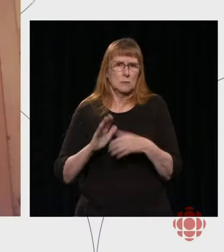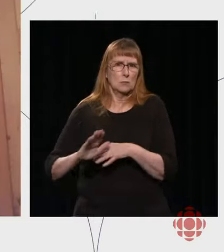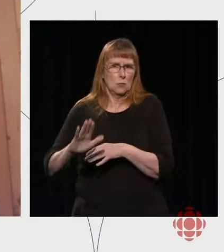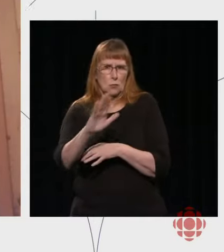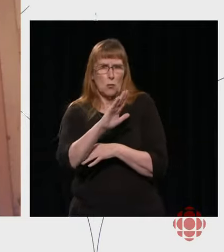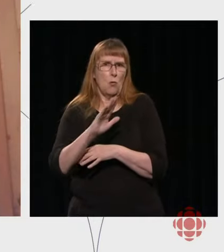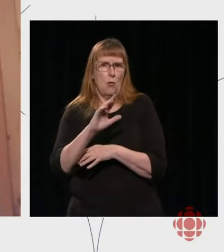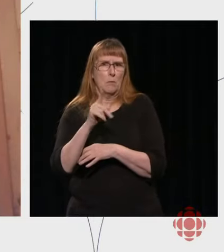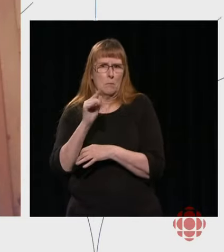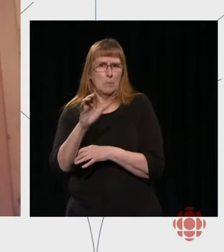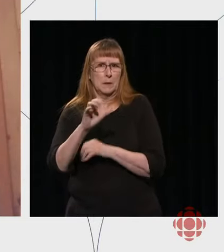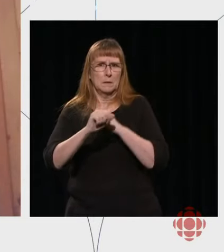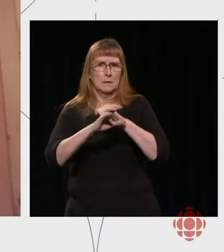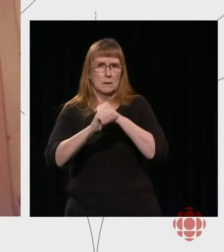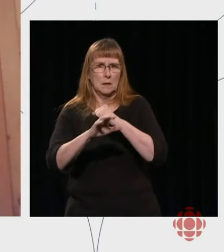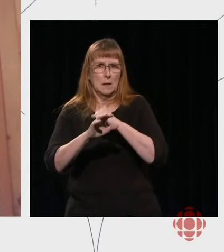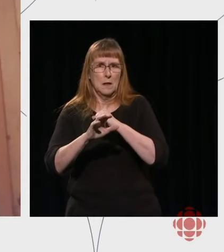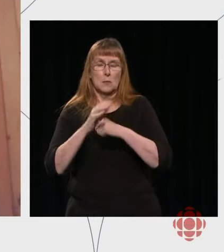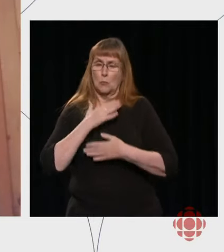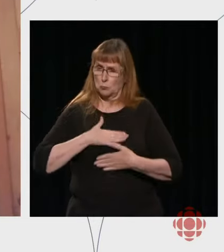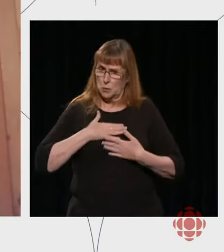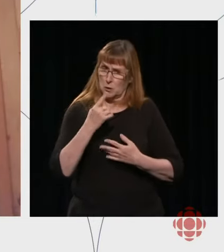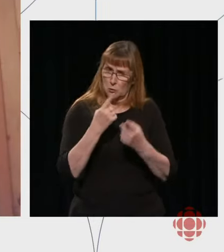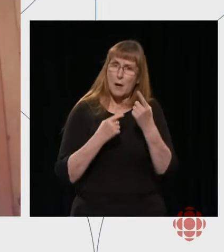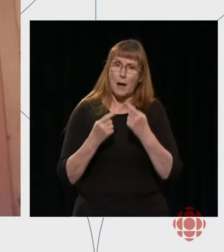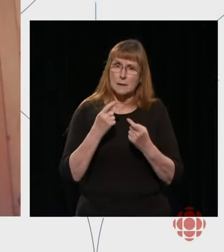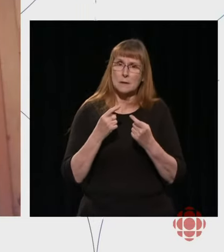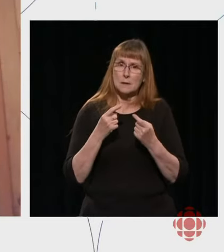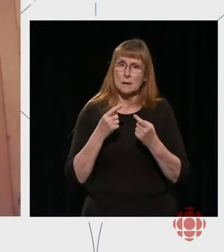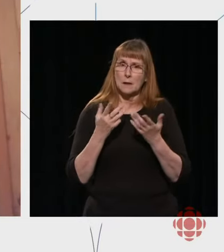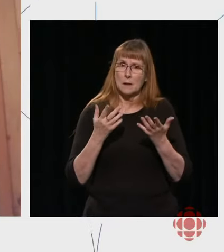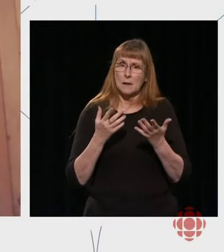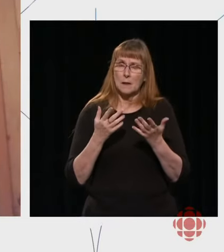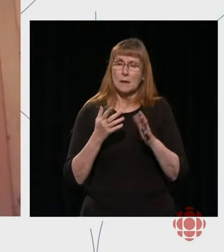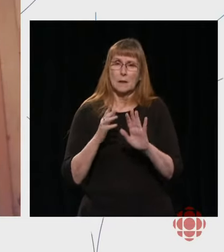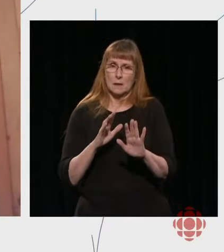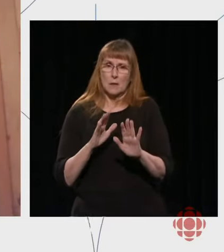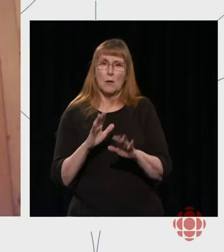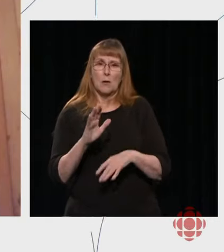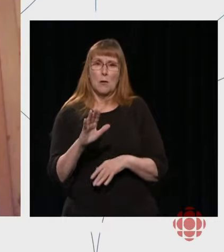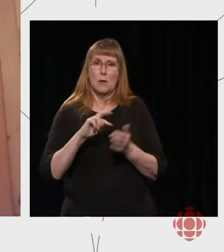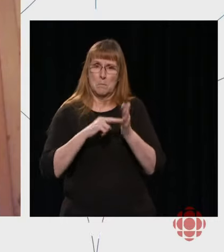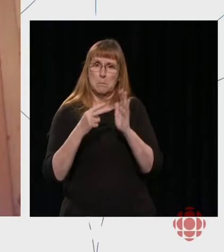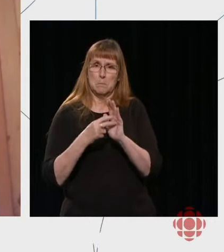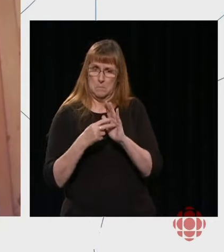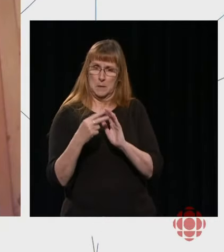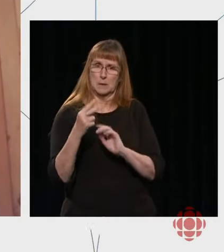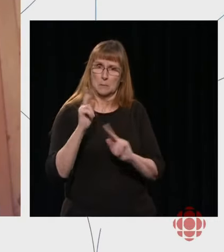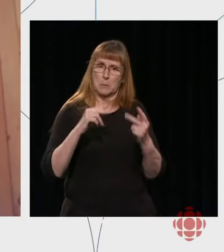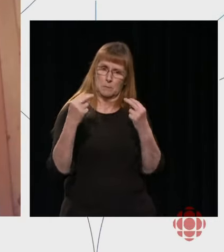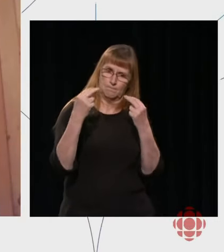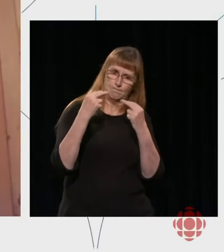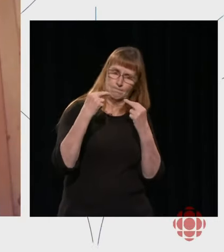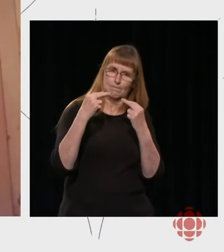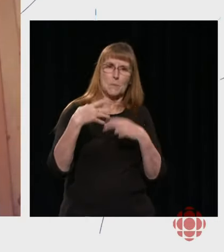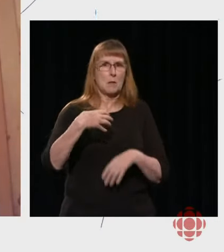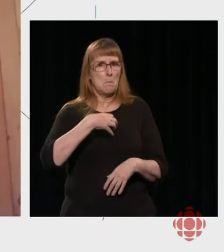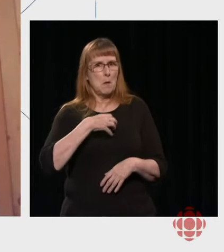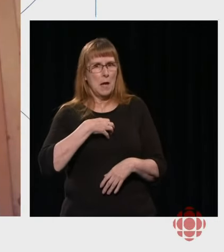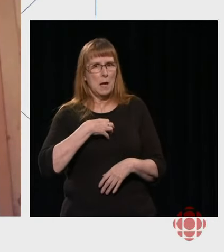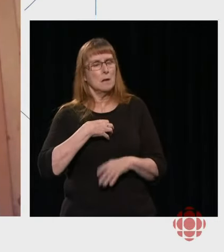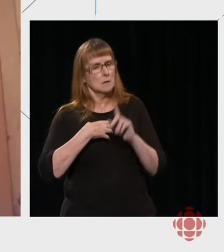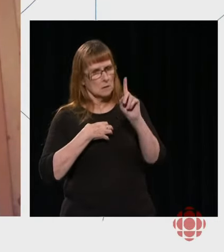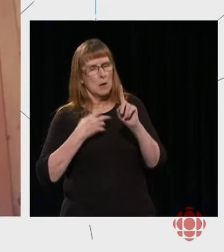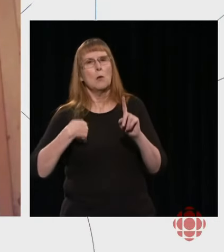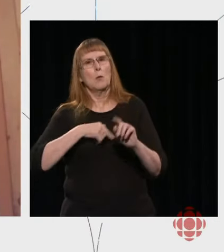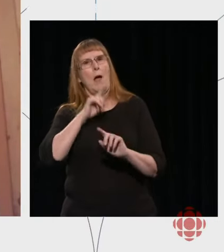we appreciate the question because it helps be sure that you hold us to account and that we keep that bar high where it needs